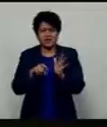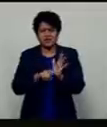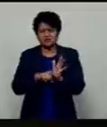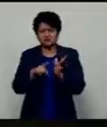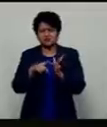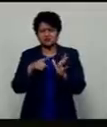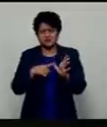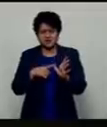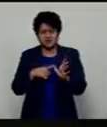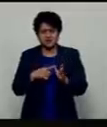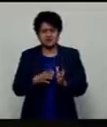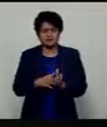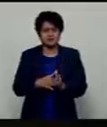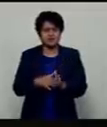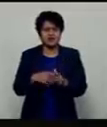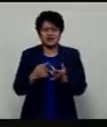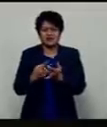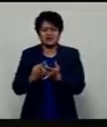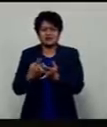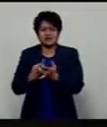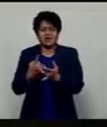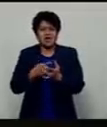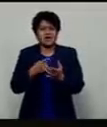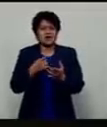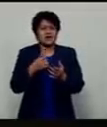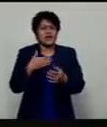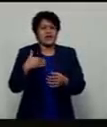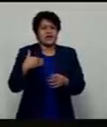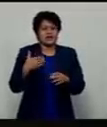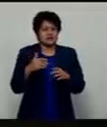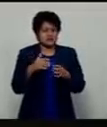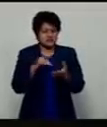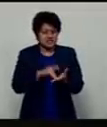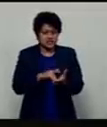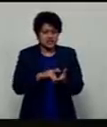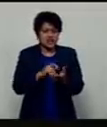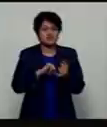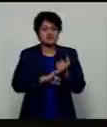Rubina Medical Clinic and Sharma's Medical Center.